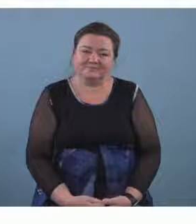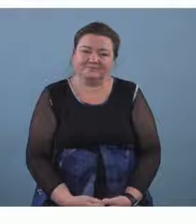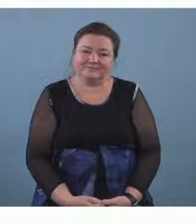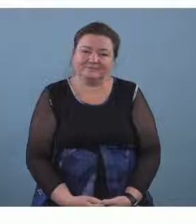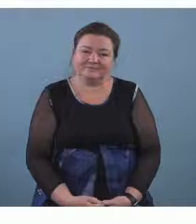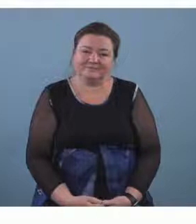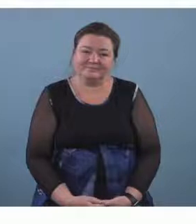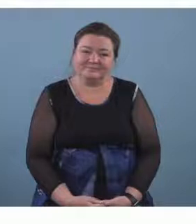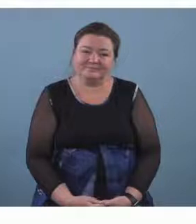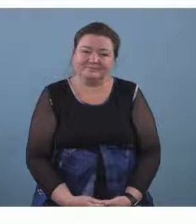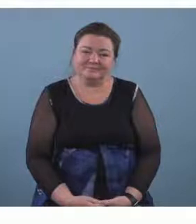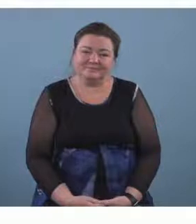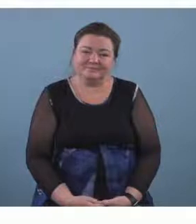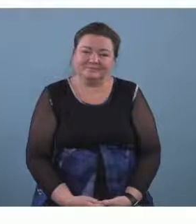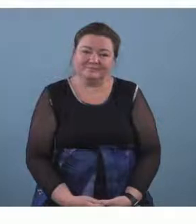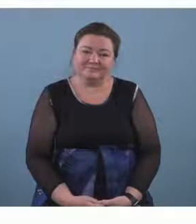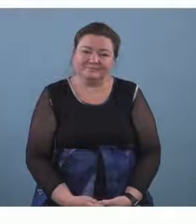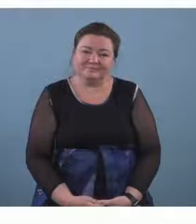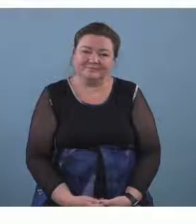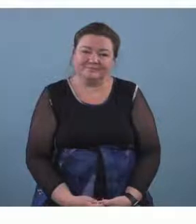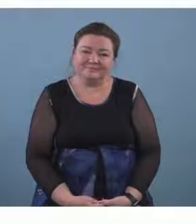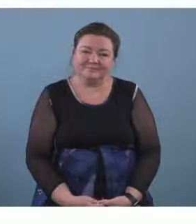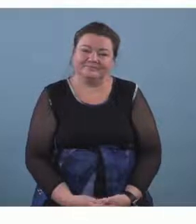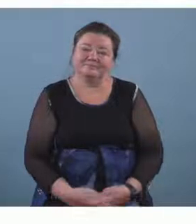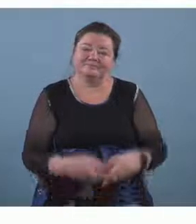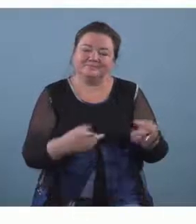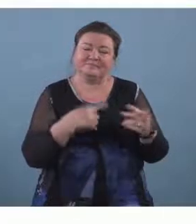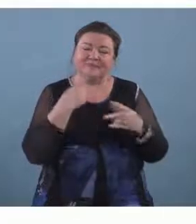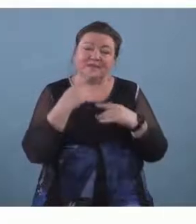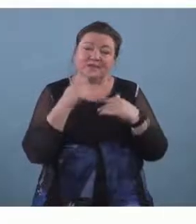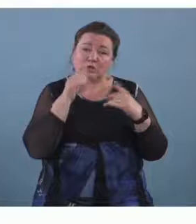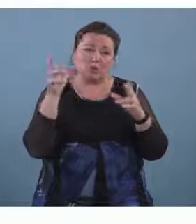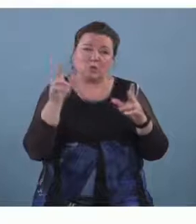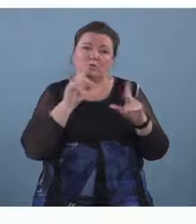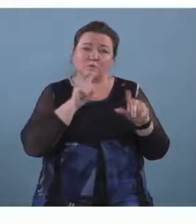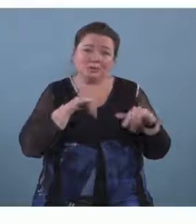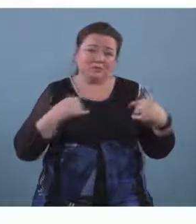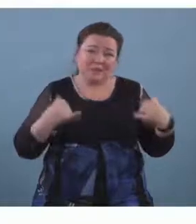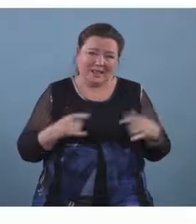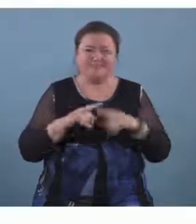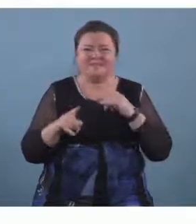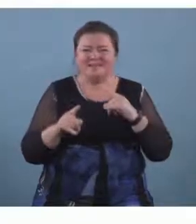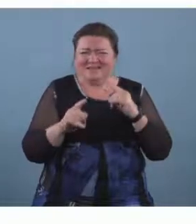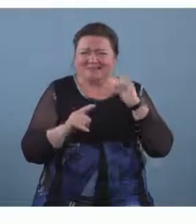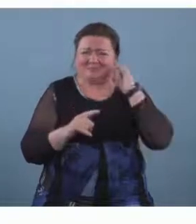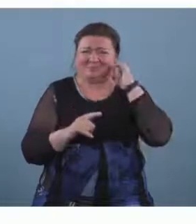maybe we can talk about that after um the presentation okay that's fine um